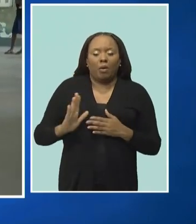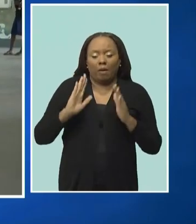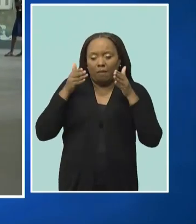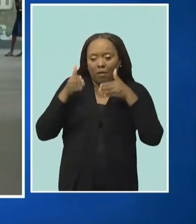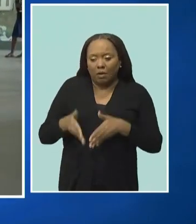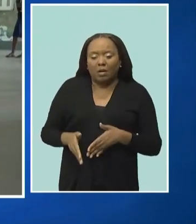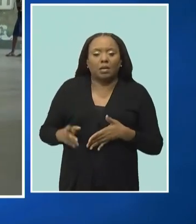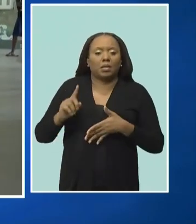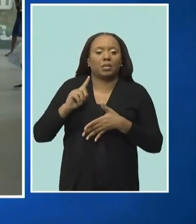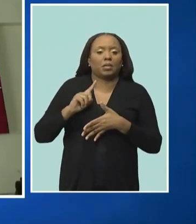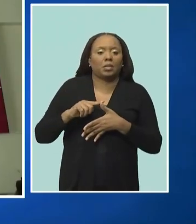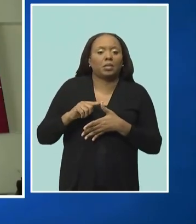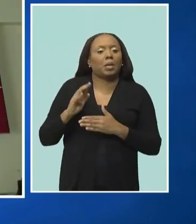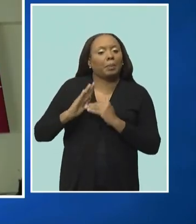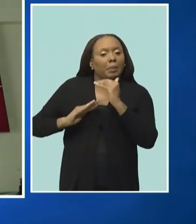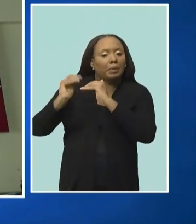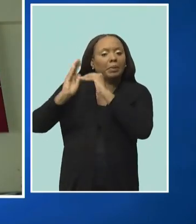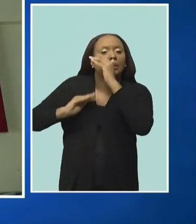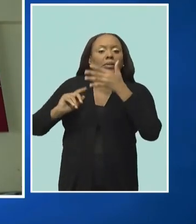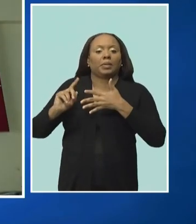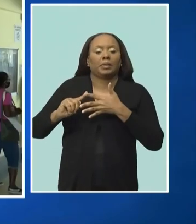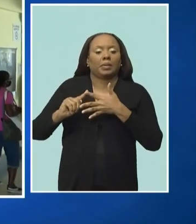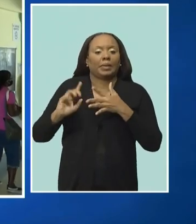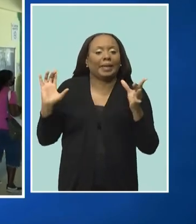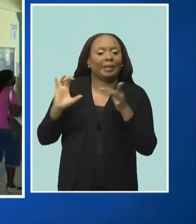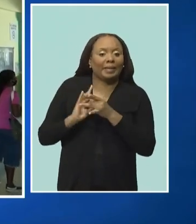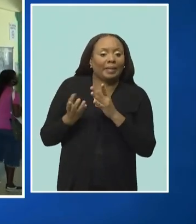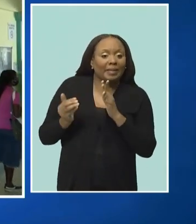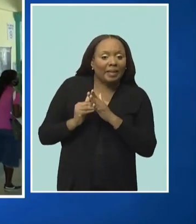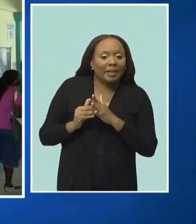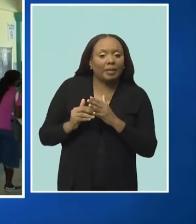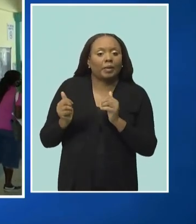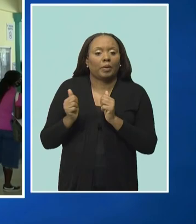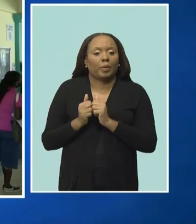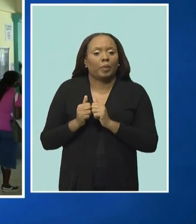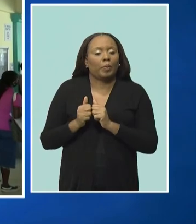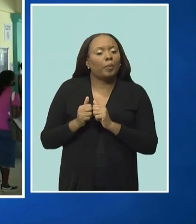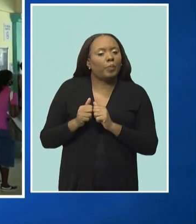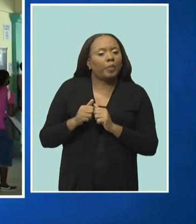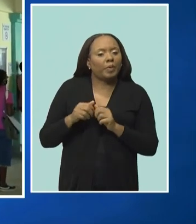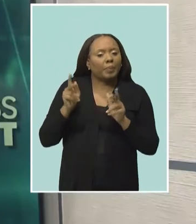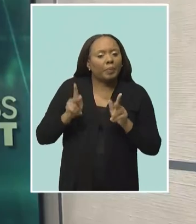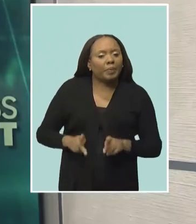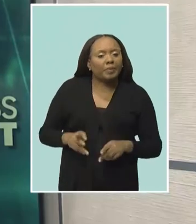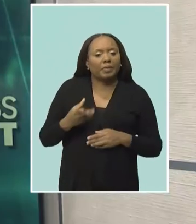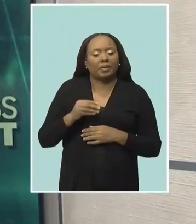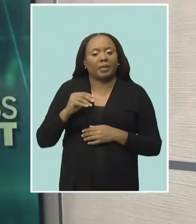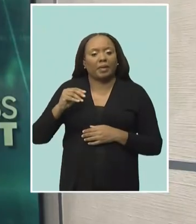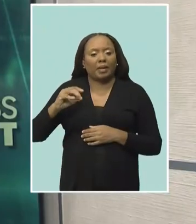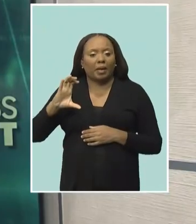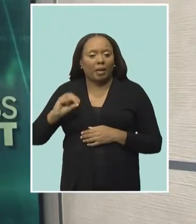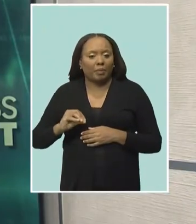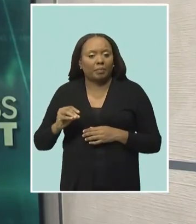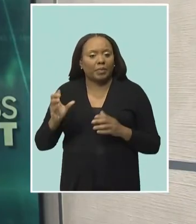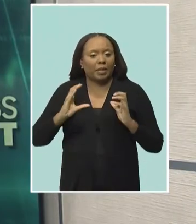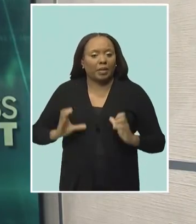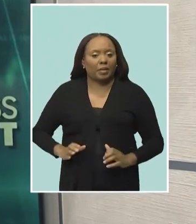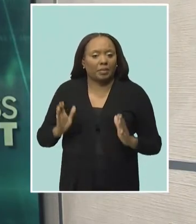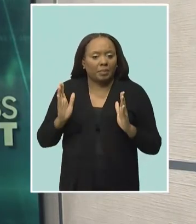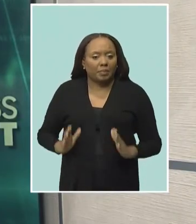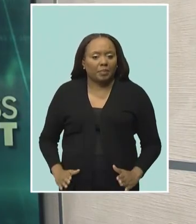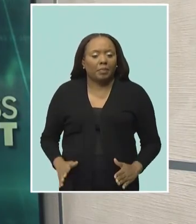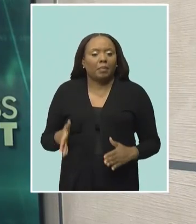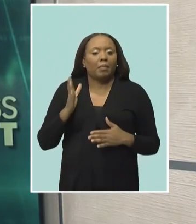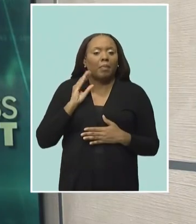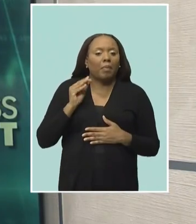reconnecting with both retail and corporate clients, and a high-power team from the bank's head office will leave Barbados next month at the